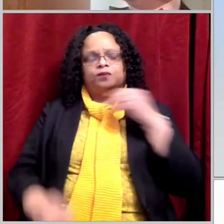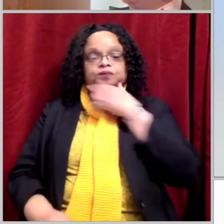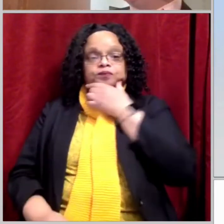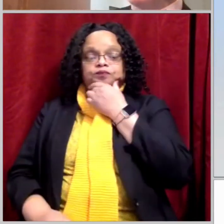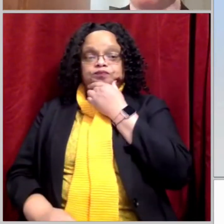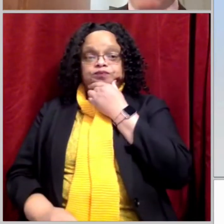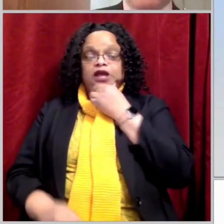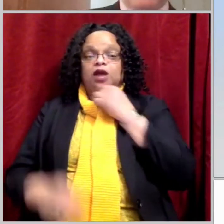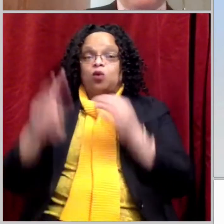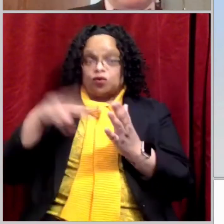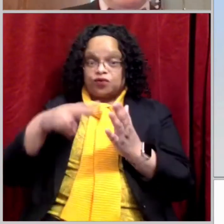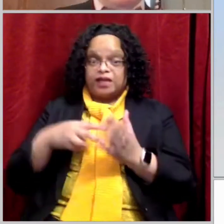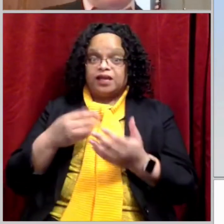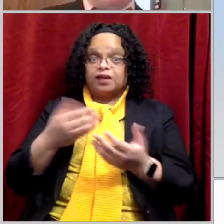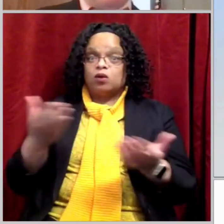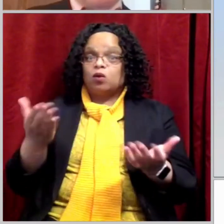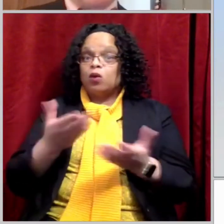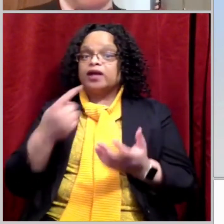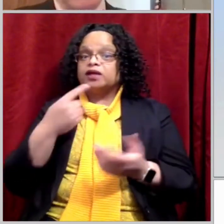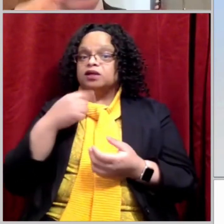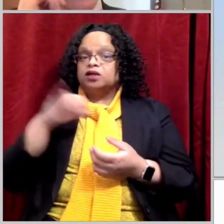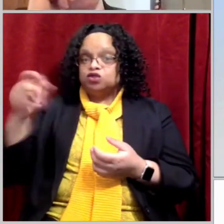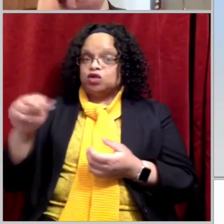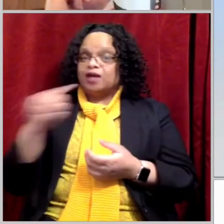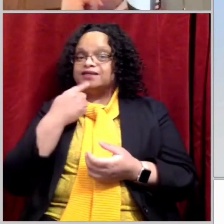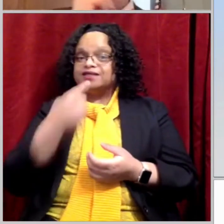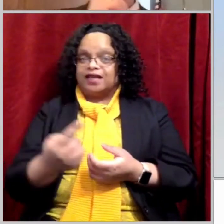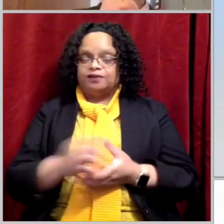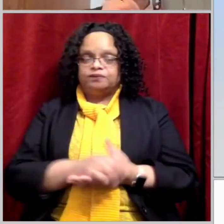This is him speaking in this verse.